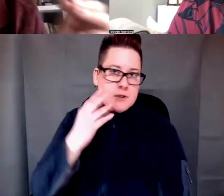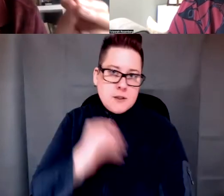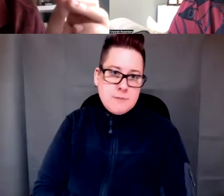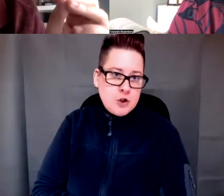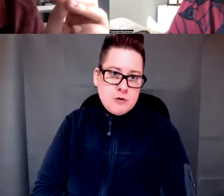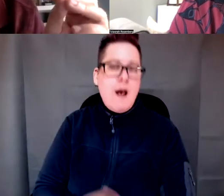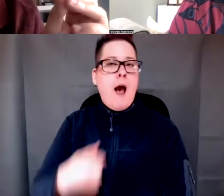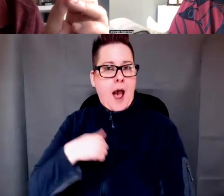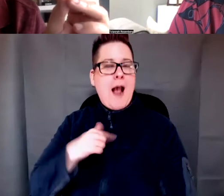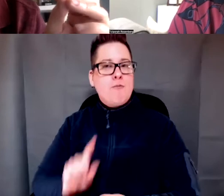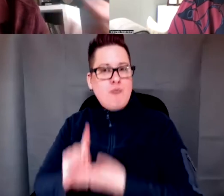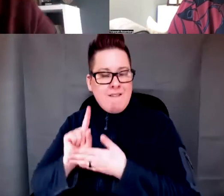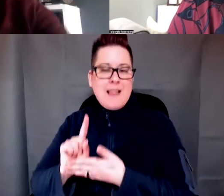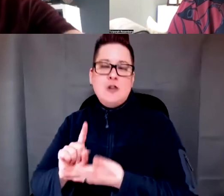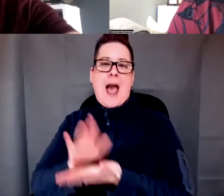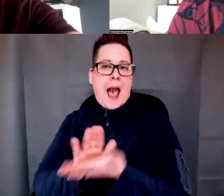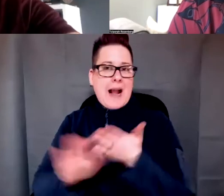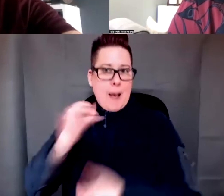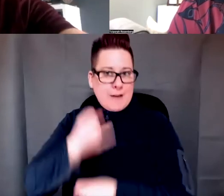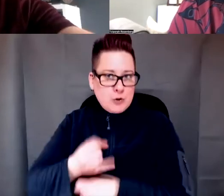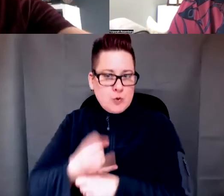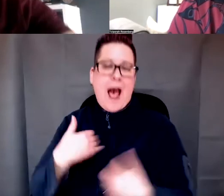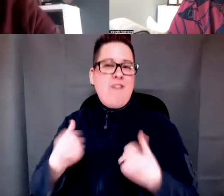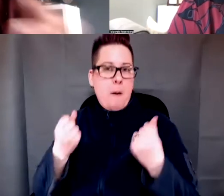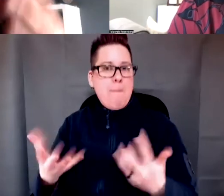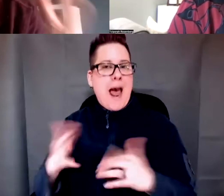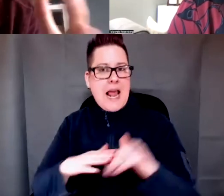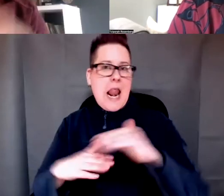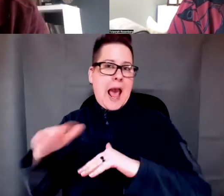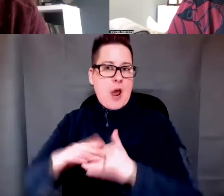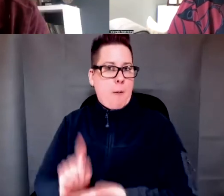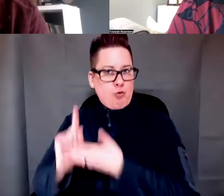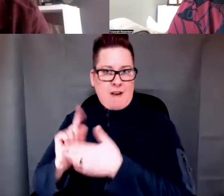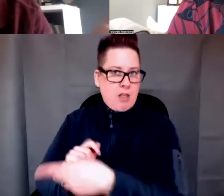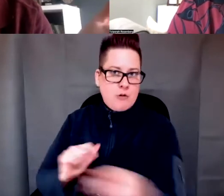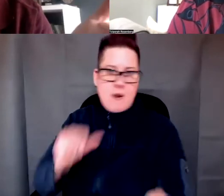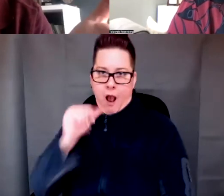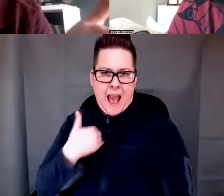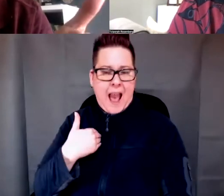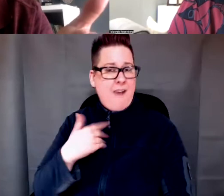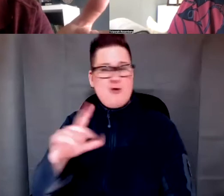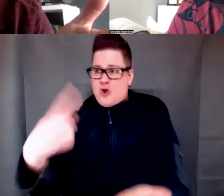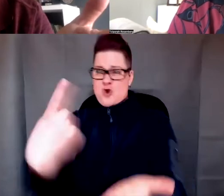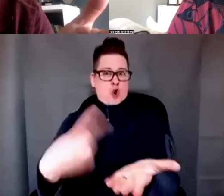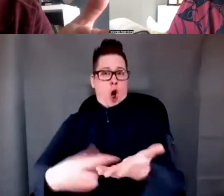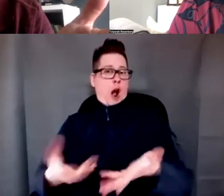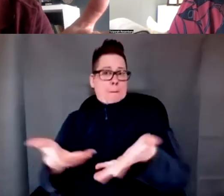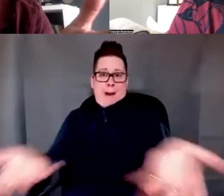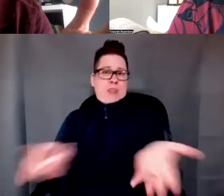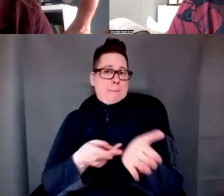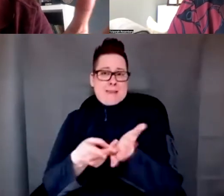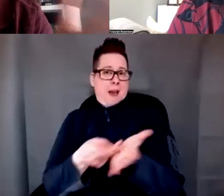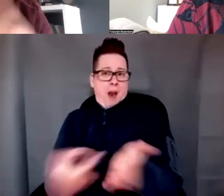a privileged academic institution. I have layers of privilege that you don't have. So I put everything that out there on the table.